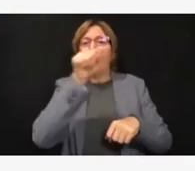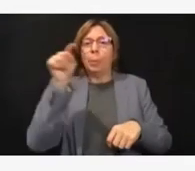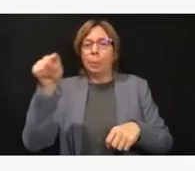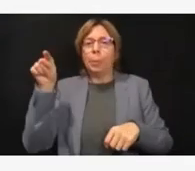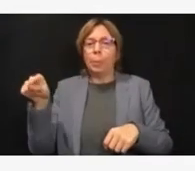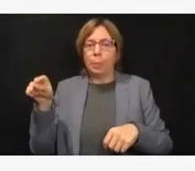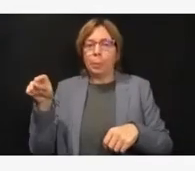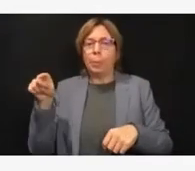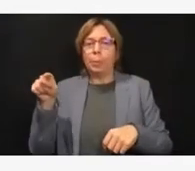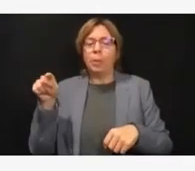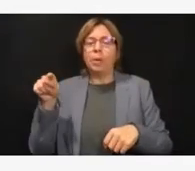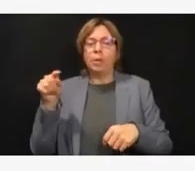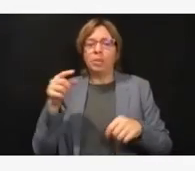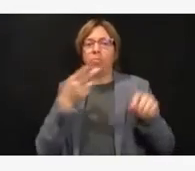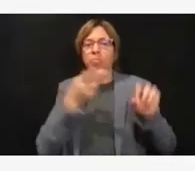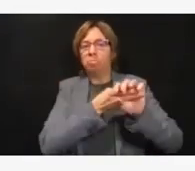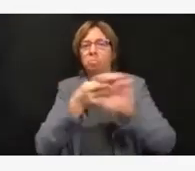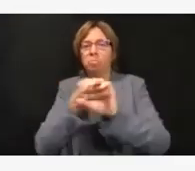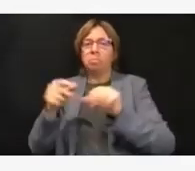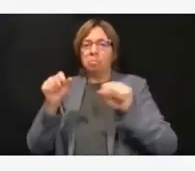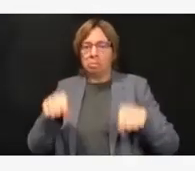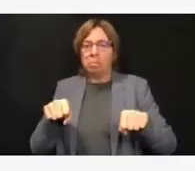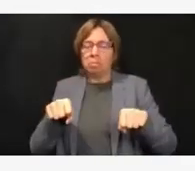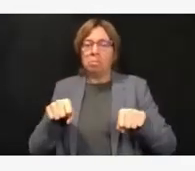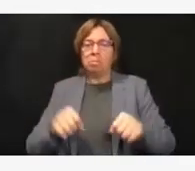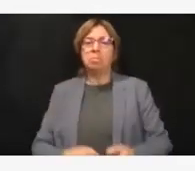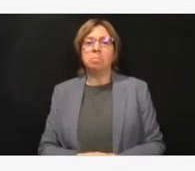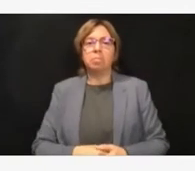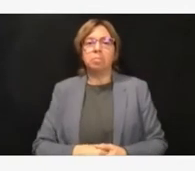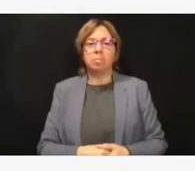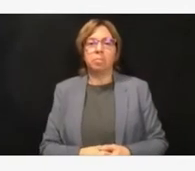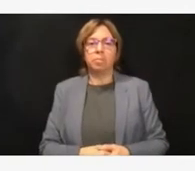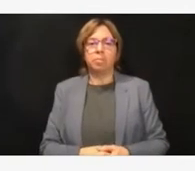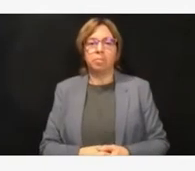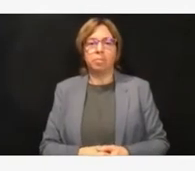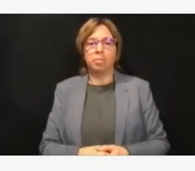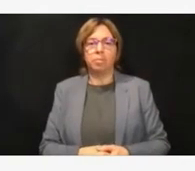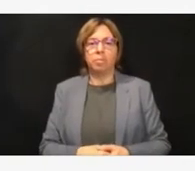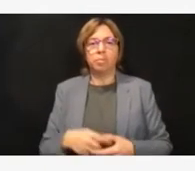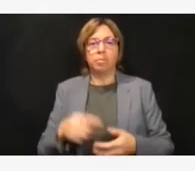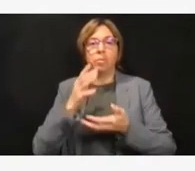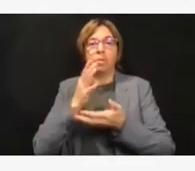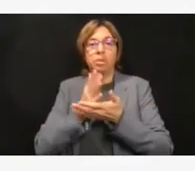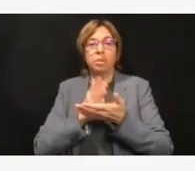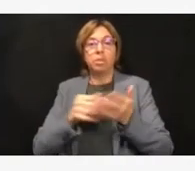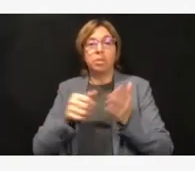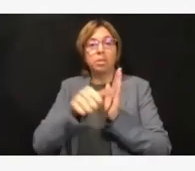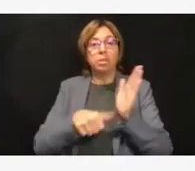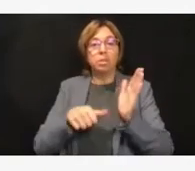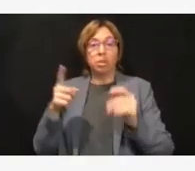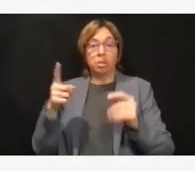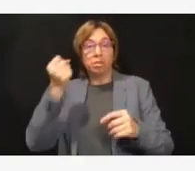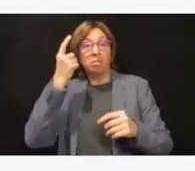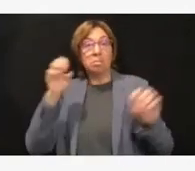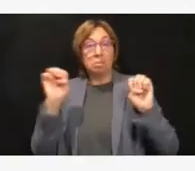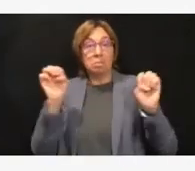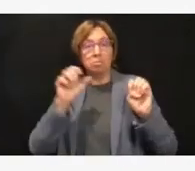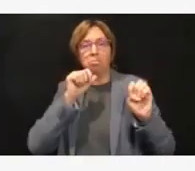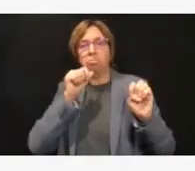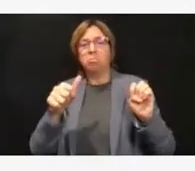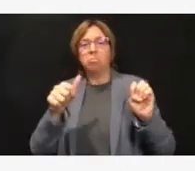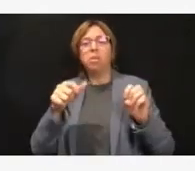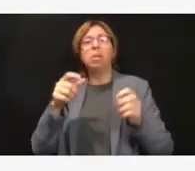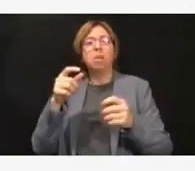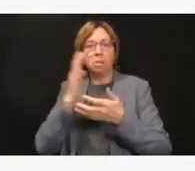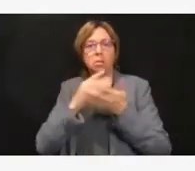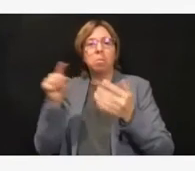We've been able to resume some of our non-emergent surgery and we've been ramping that up. Staff that